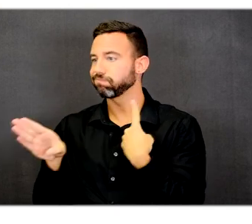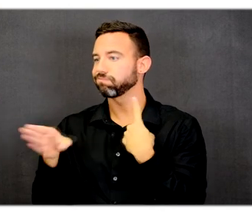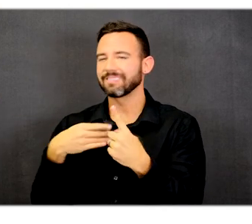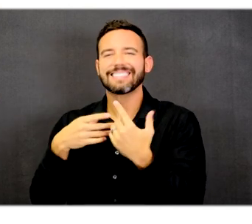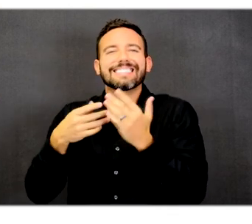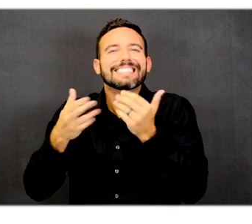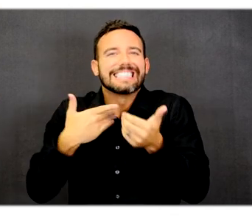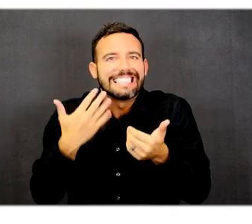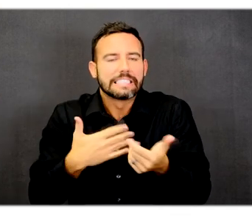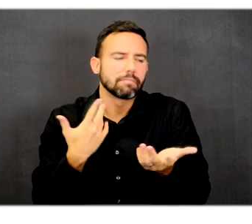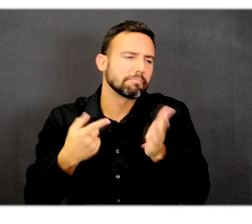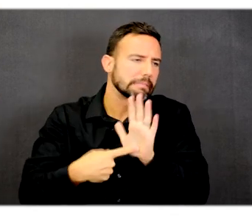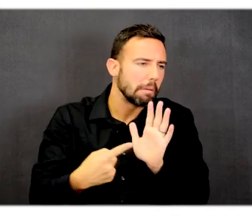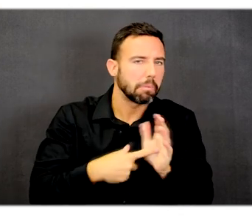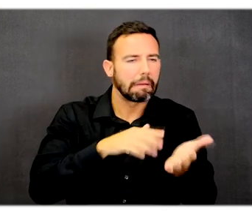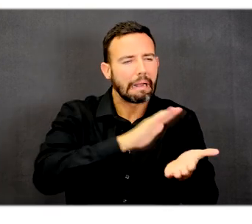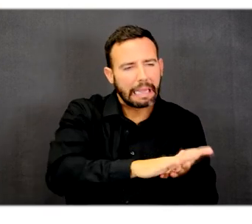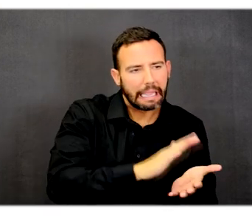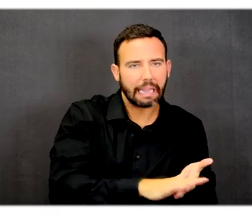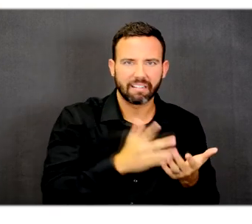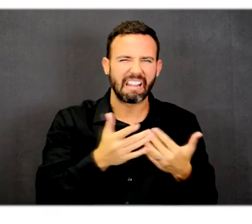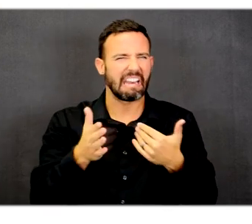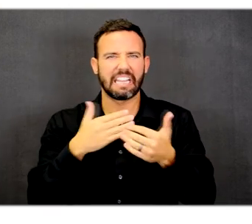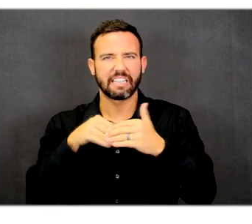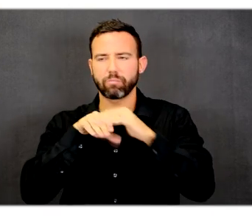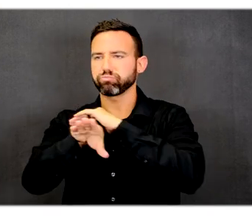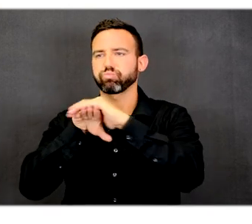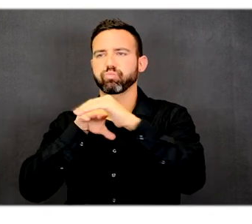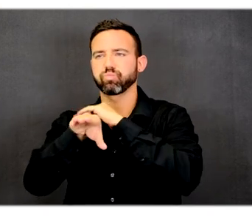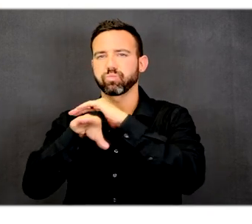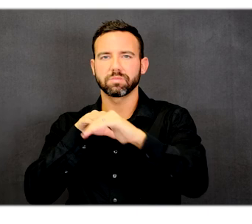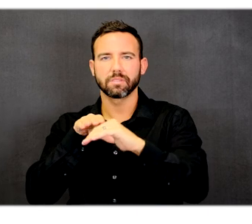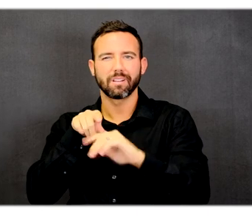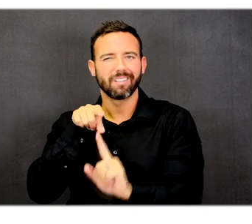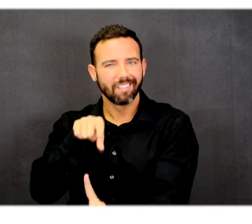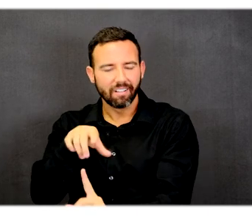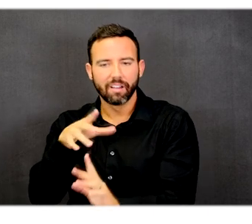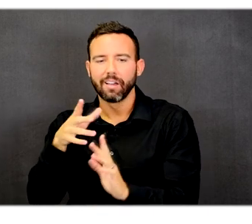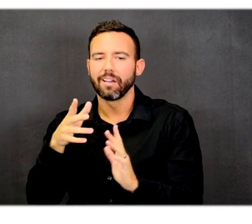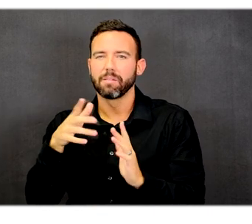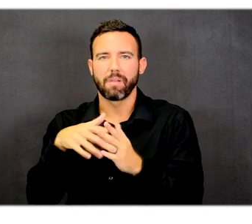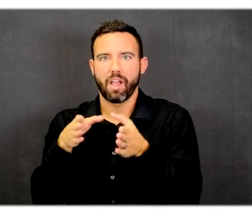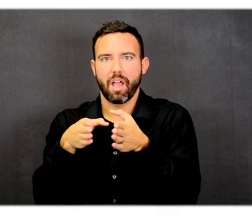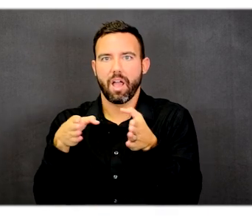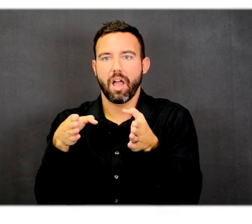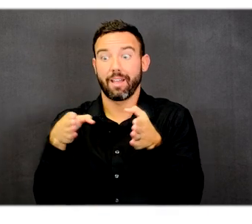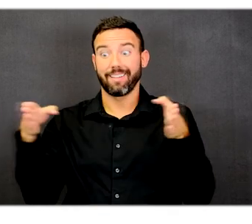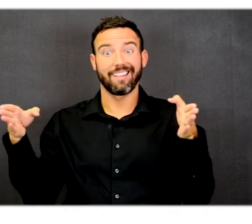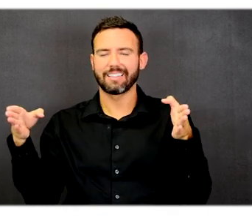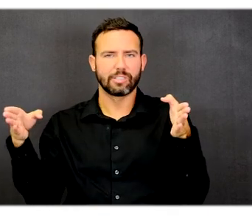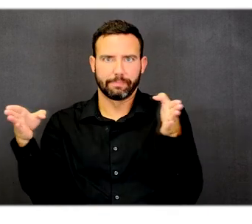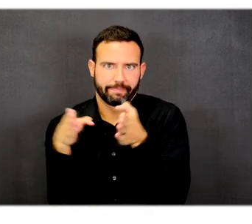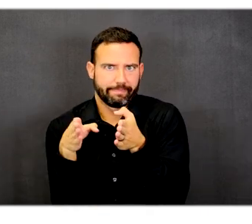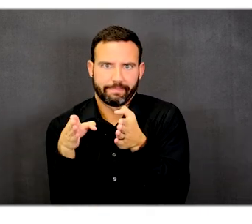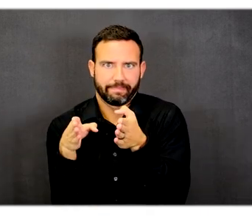or other activities in the coffee shop area. But there was not enough width in the opening.